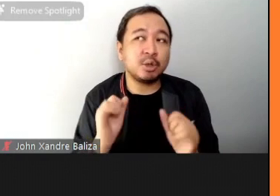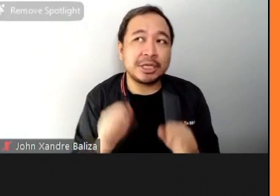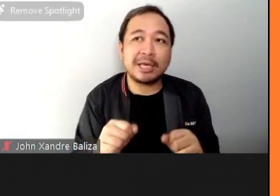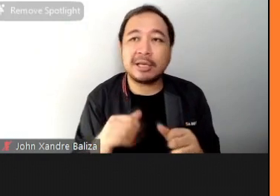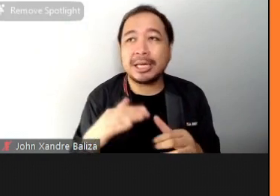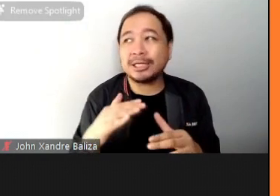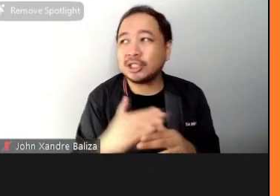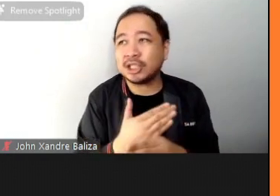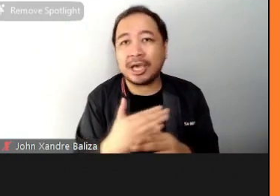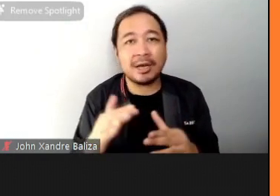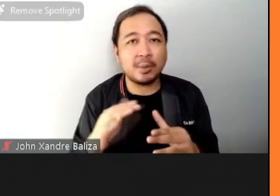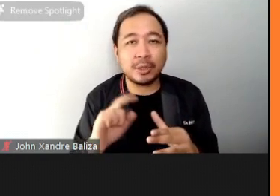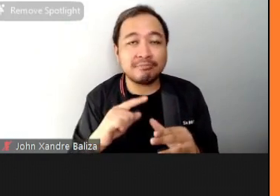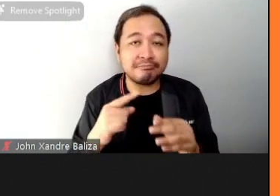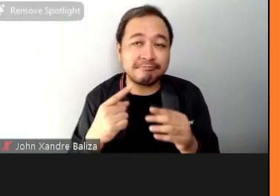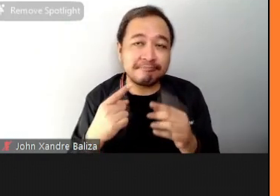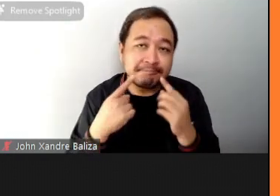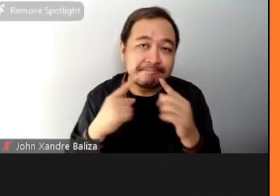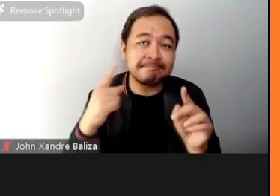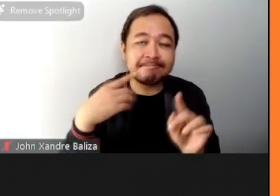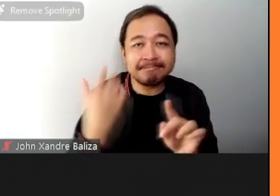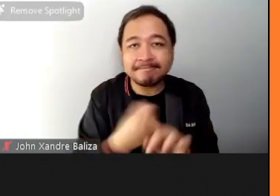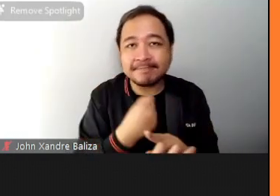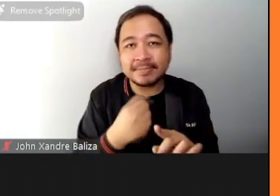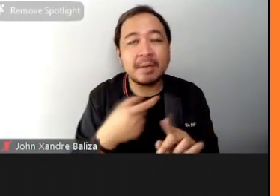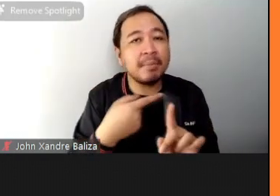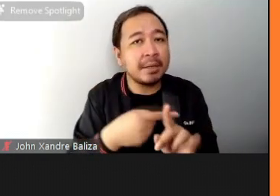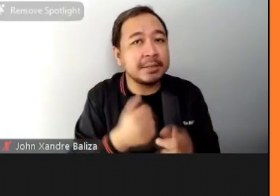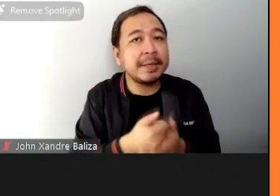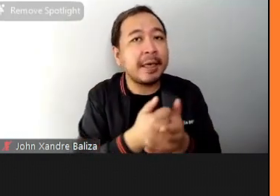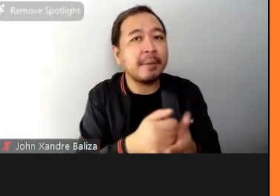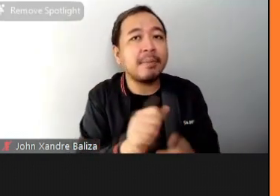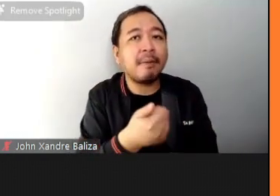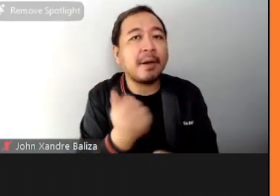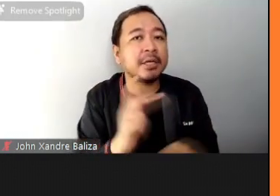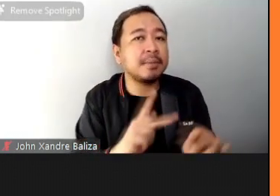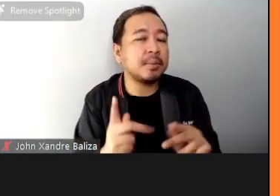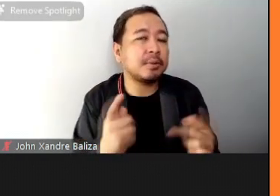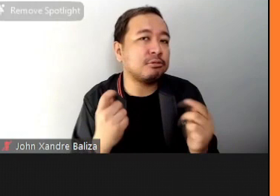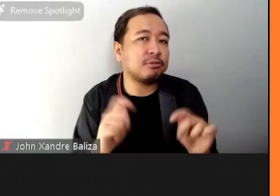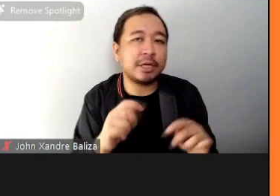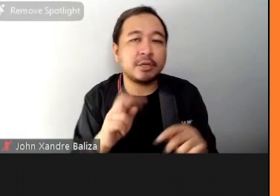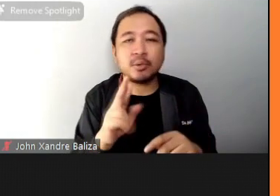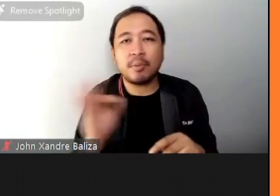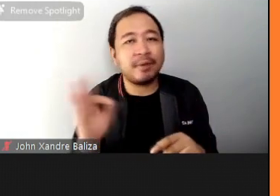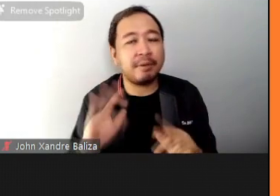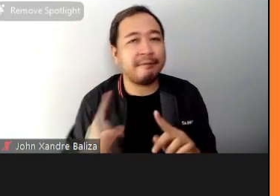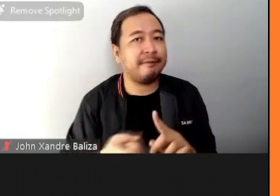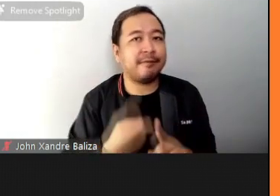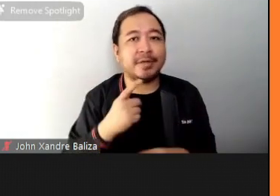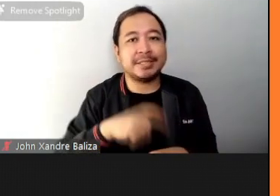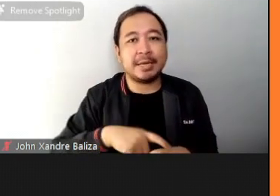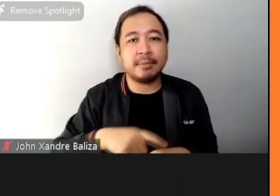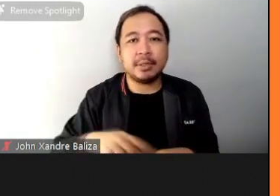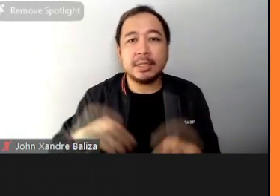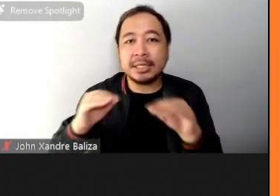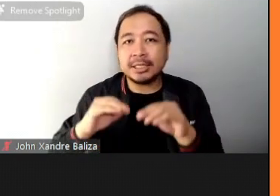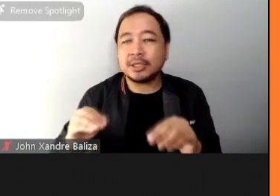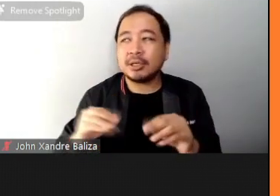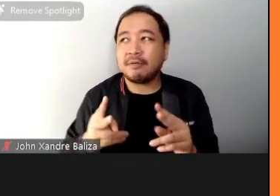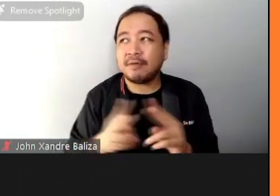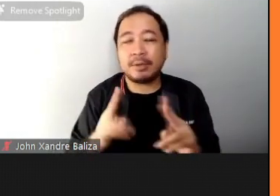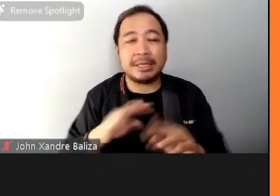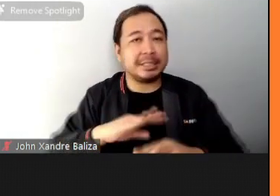can also help others who are trying to do ROKRO for the first time being able to teach is also very gratifying